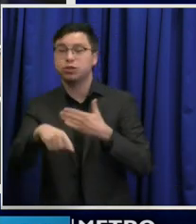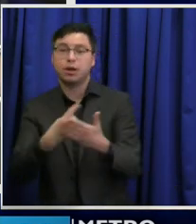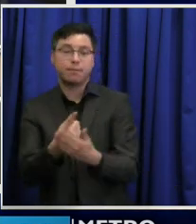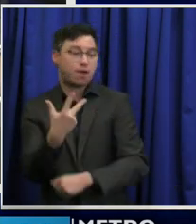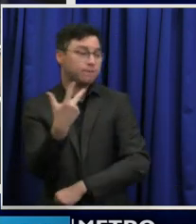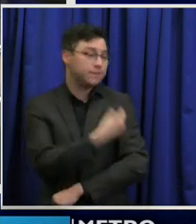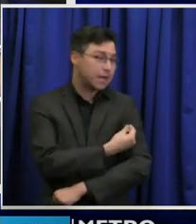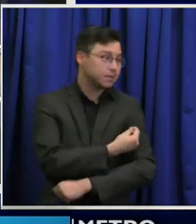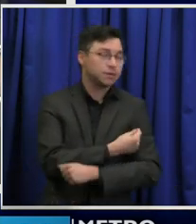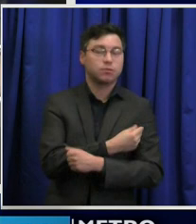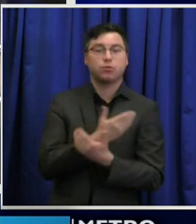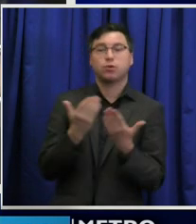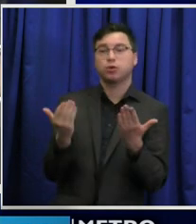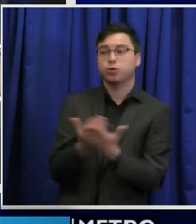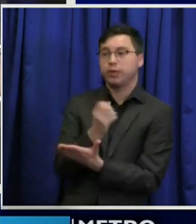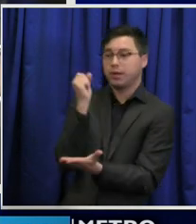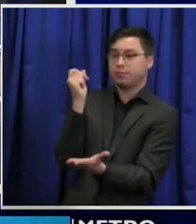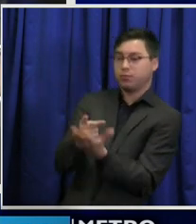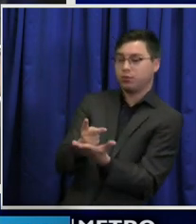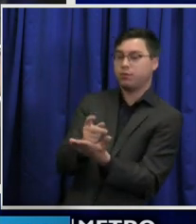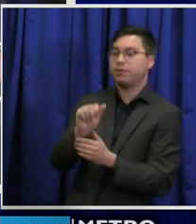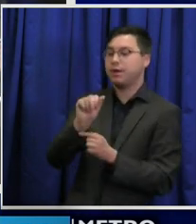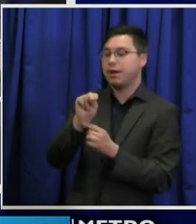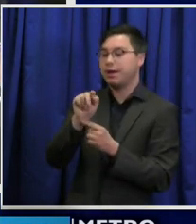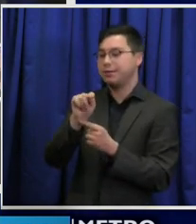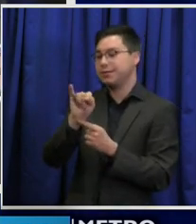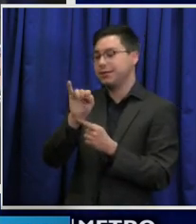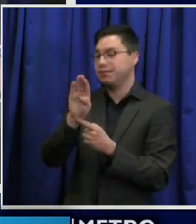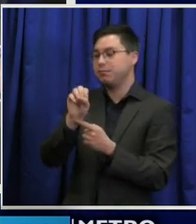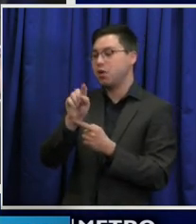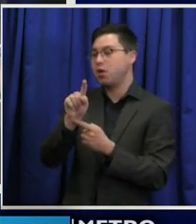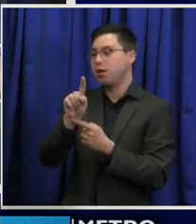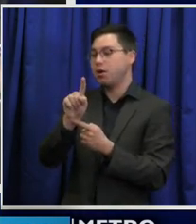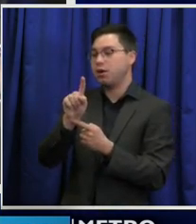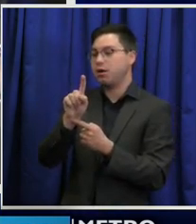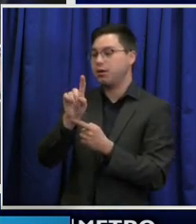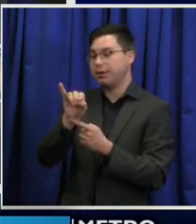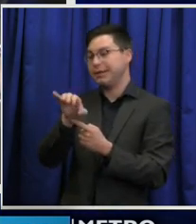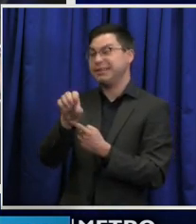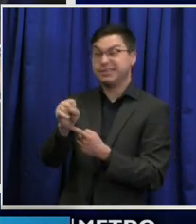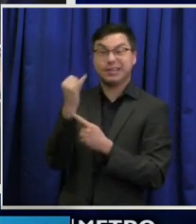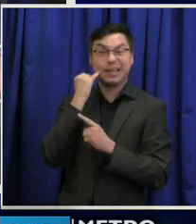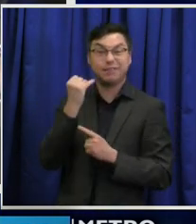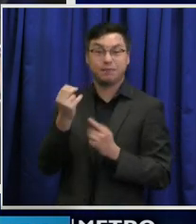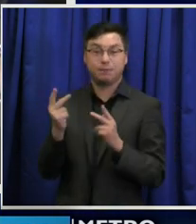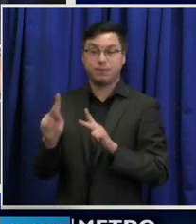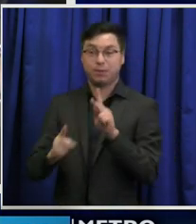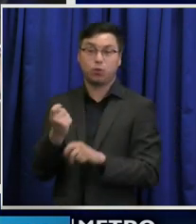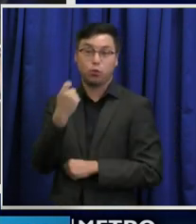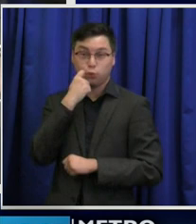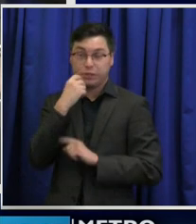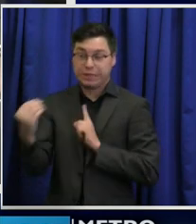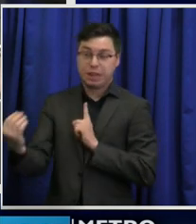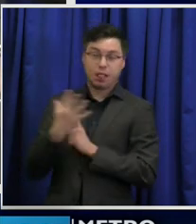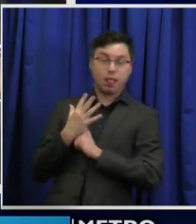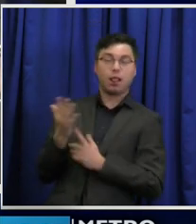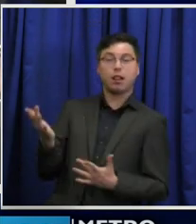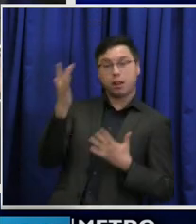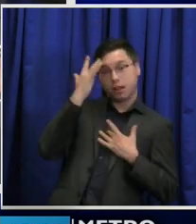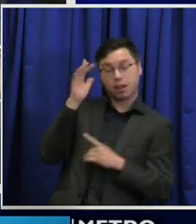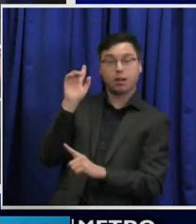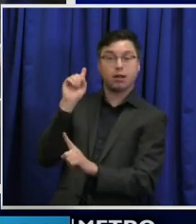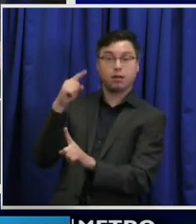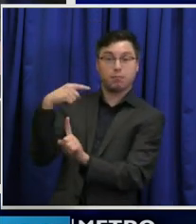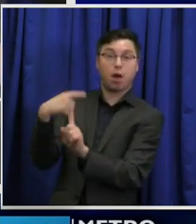approved antibodies that you can get for people who've recently got infected. But we are still months away from these being widely available.